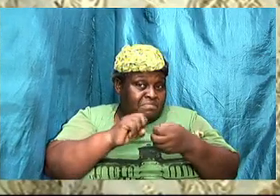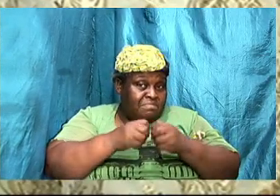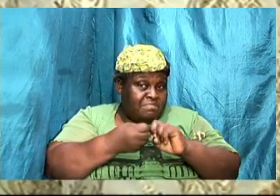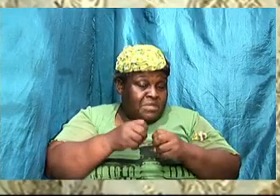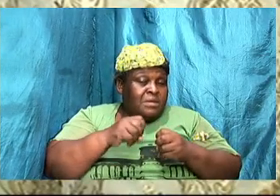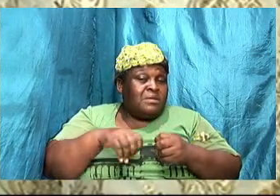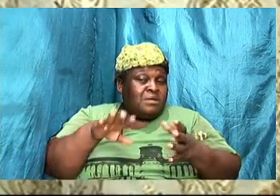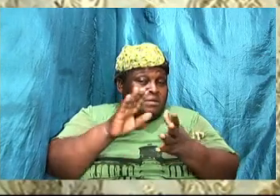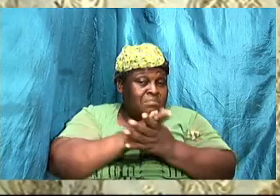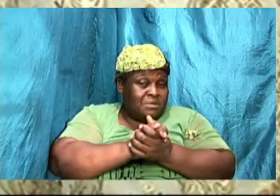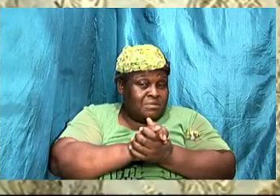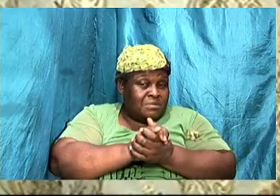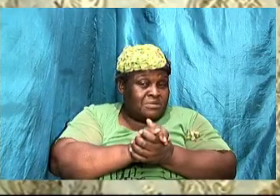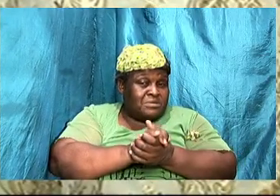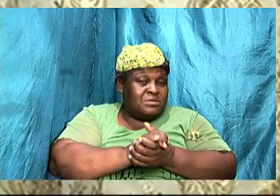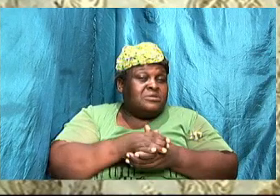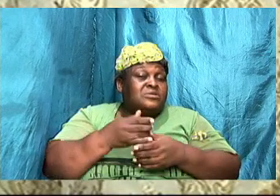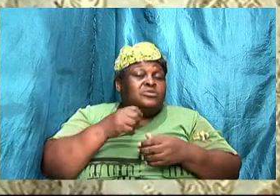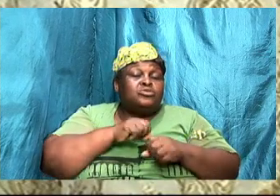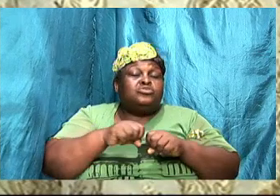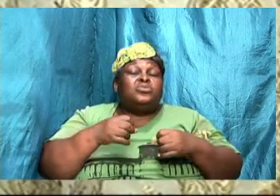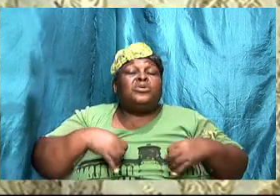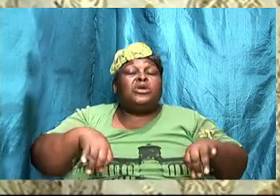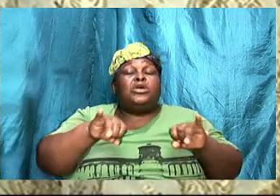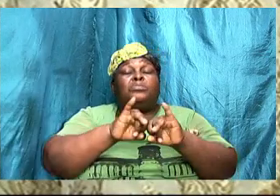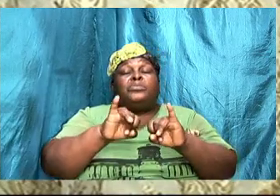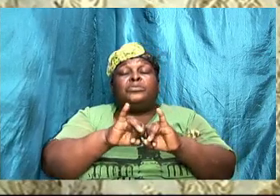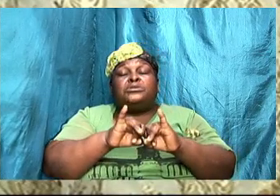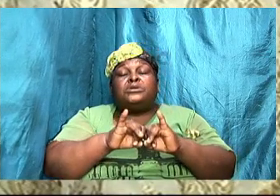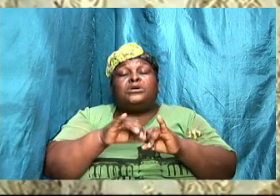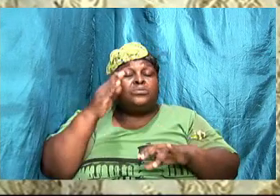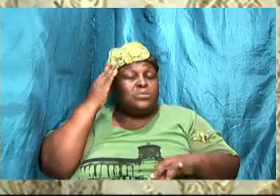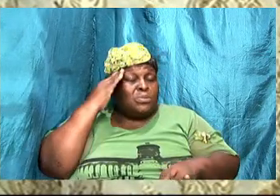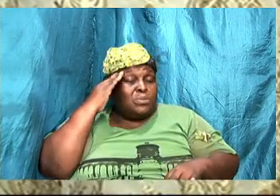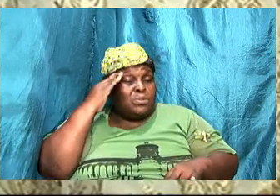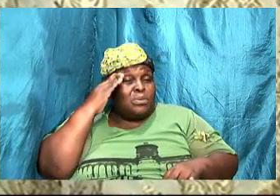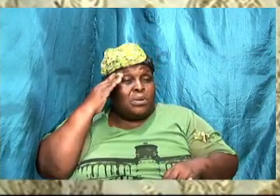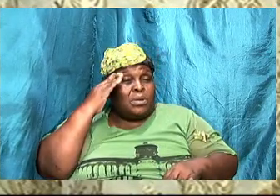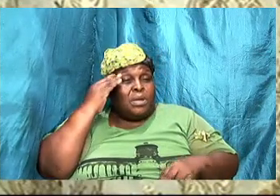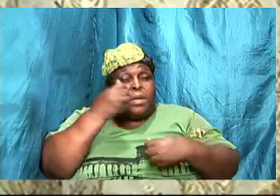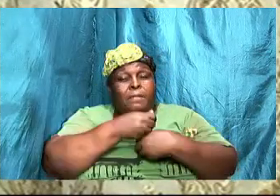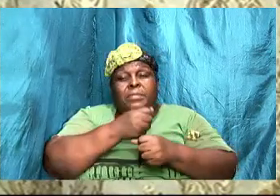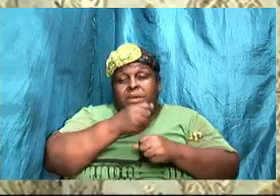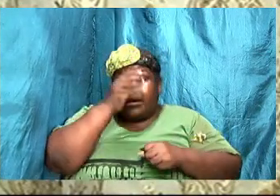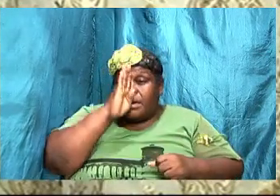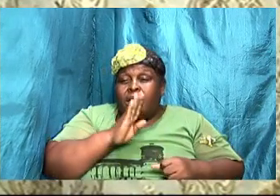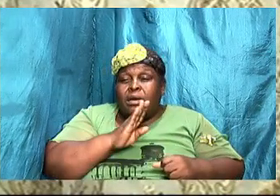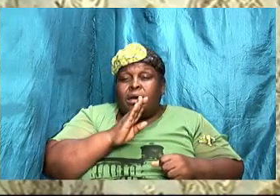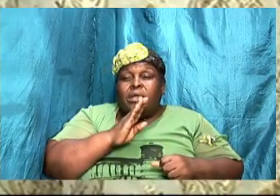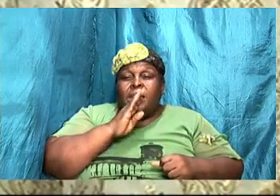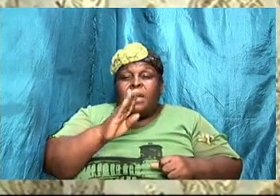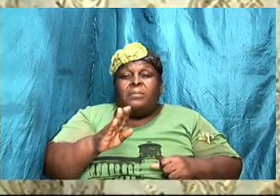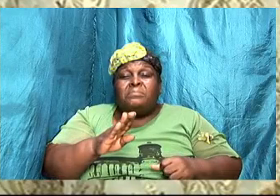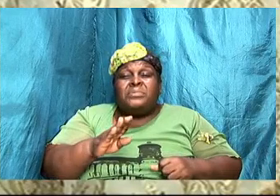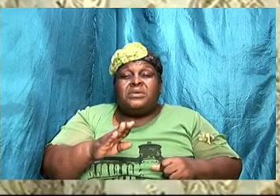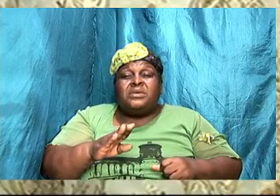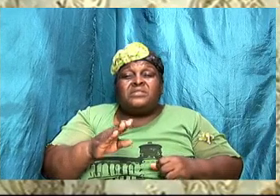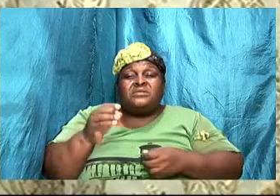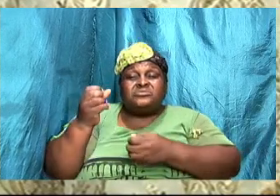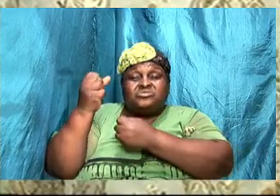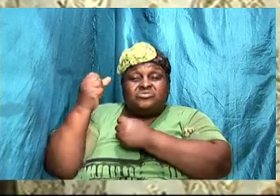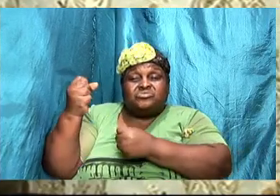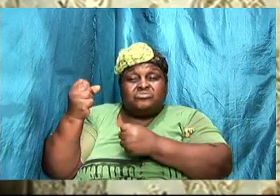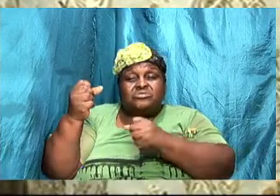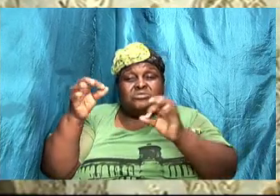so it's important that we know let God be the main card in the relationship ecclesiastic 4 9 to